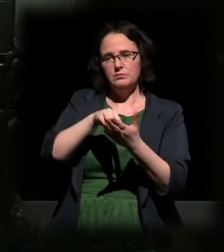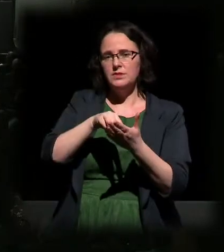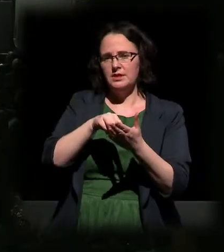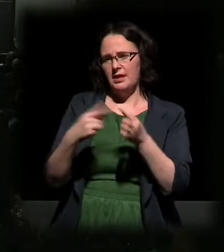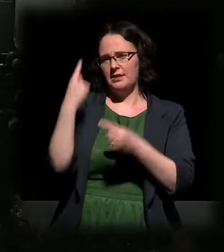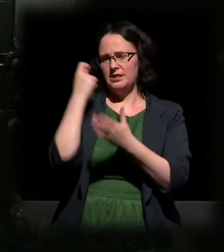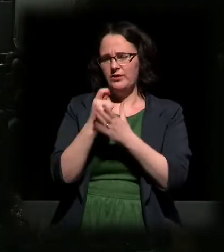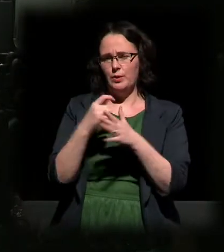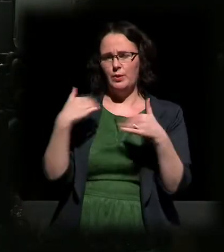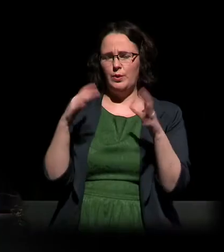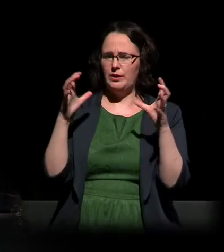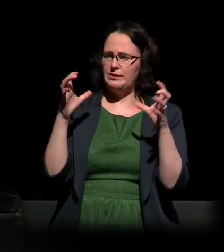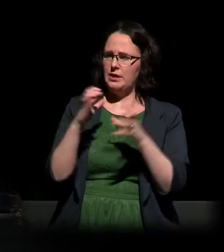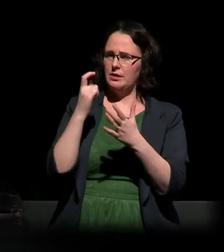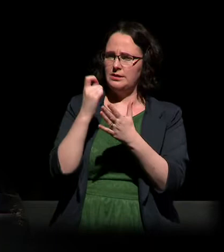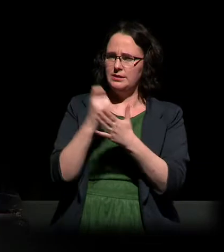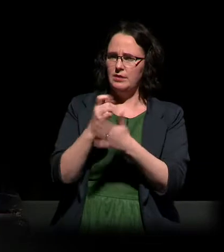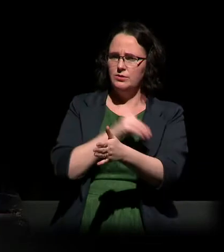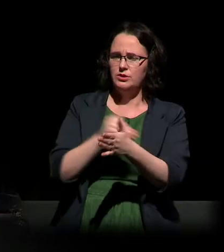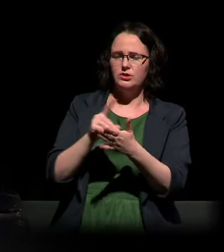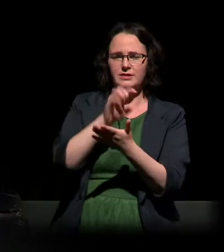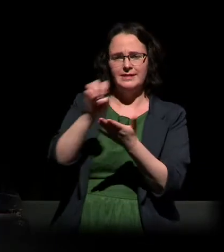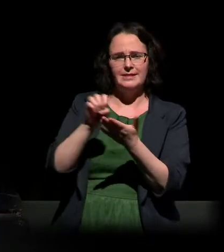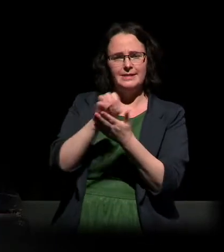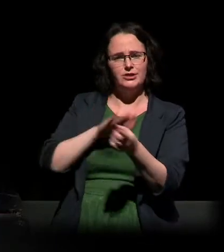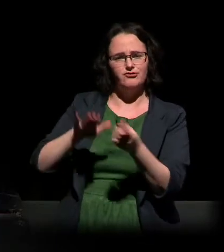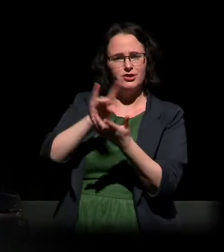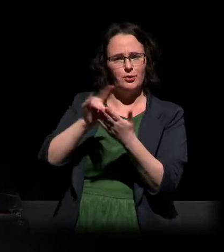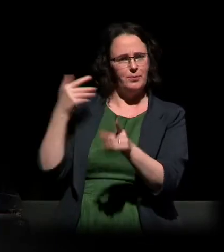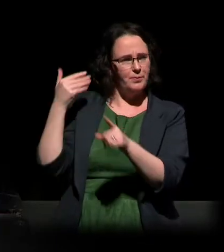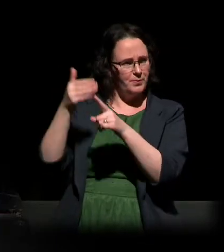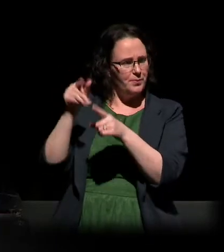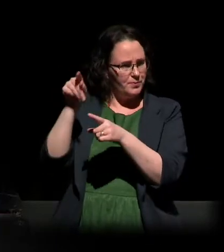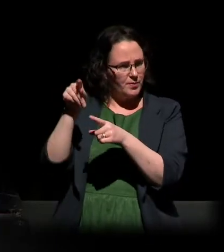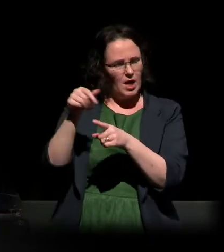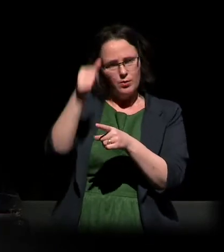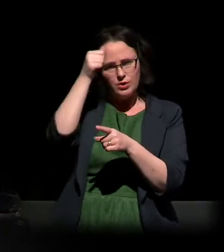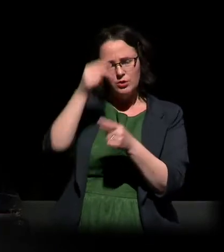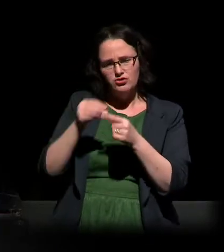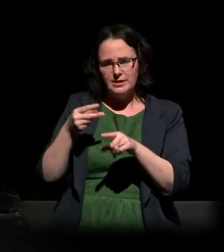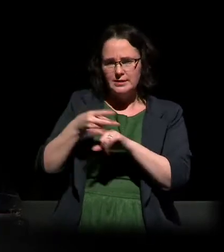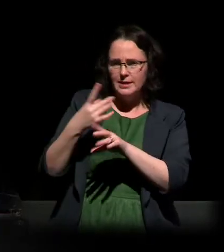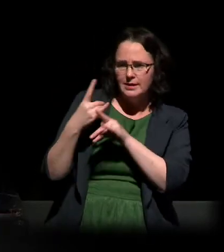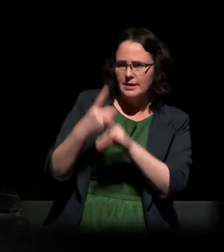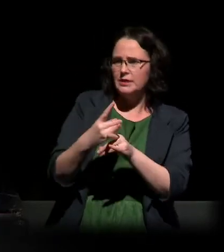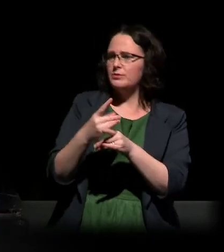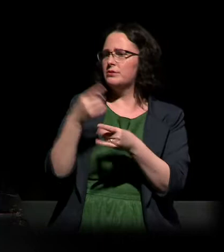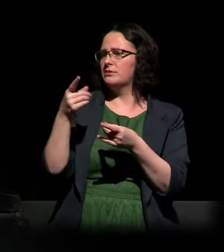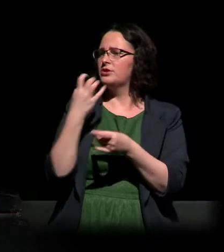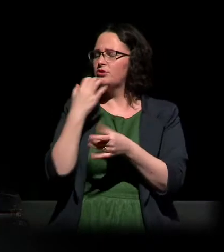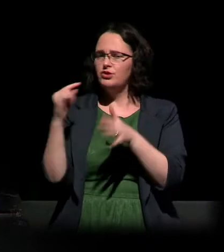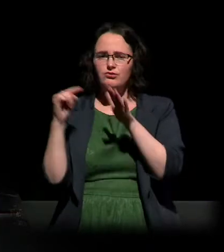European history. And we know he personally intervened to try to help refugees, often against the objections and obstacles